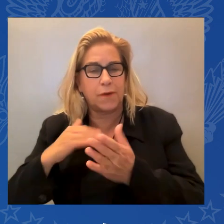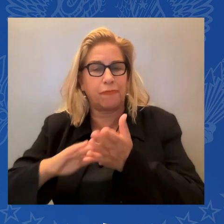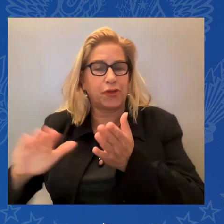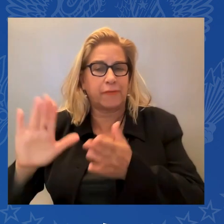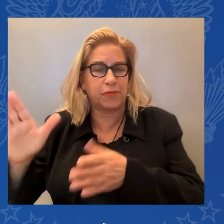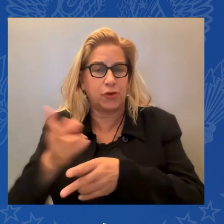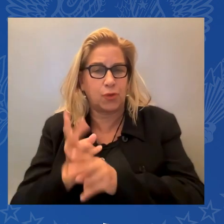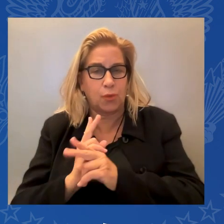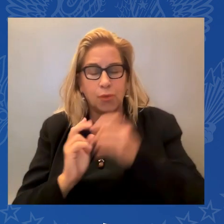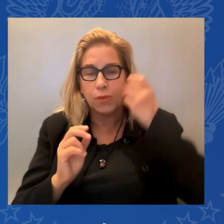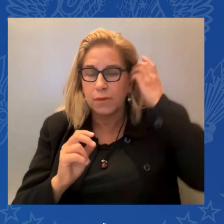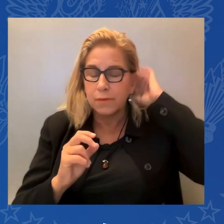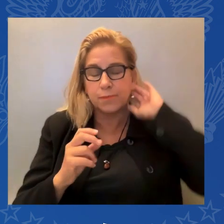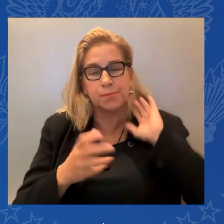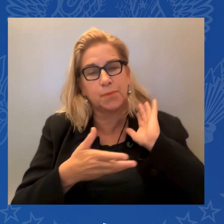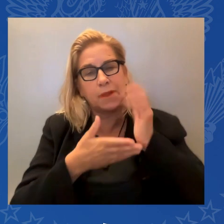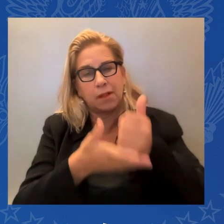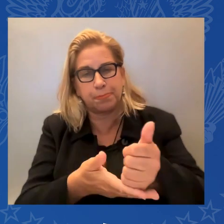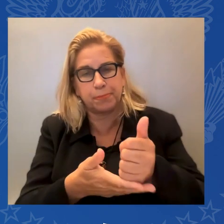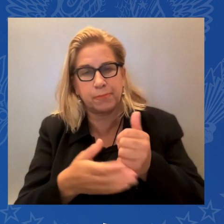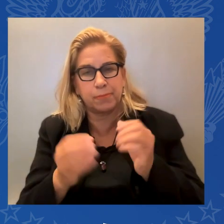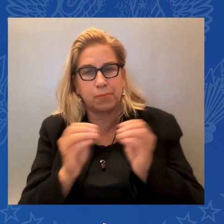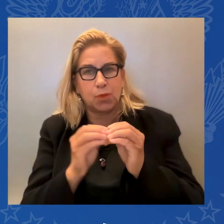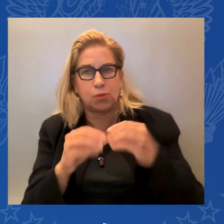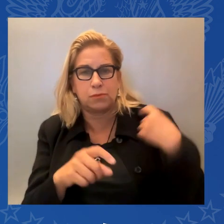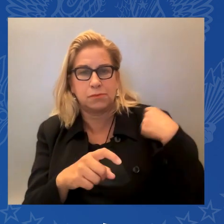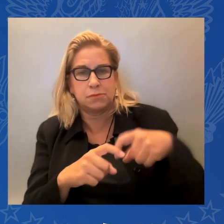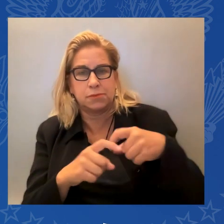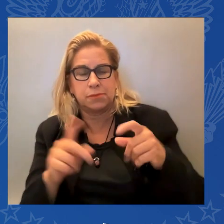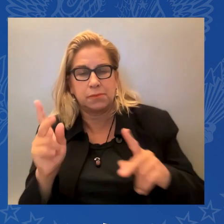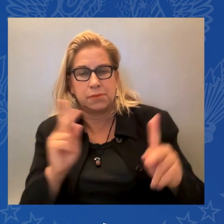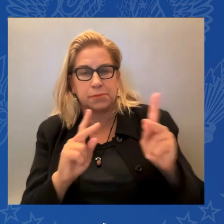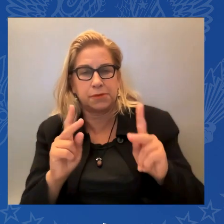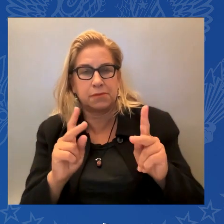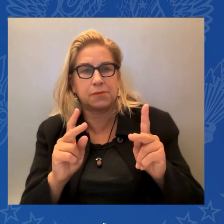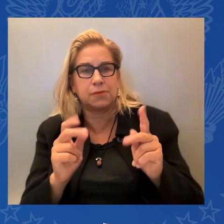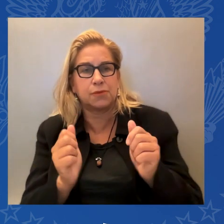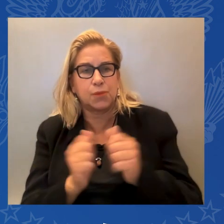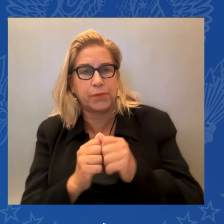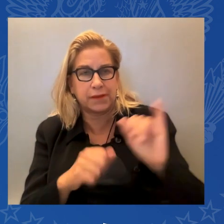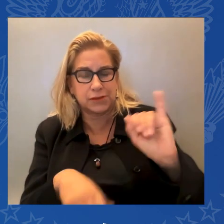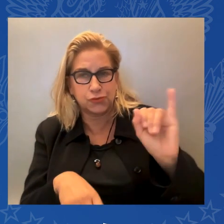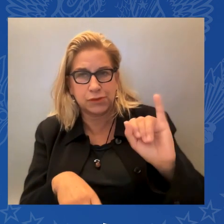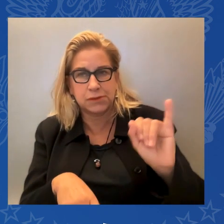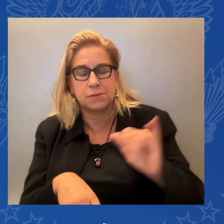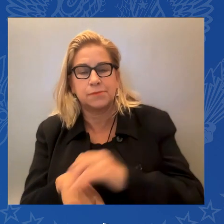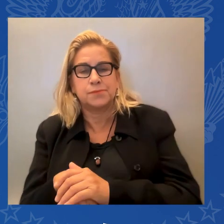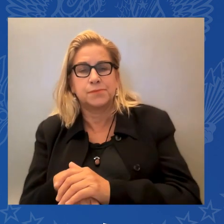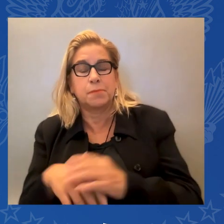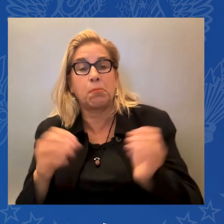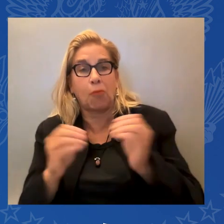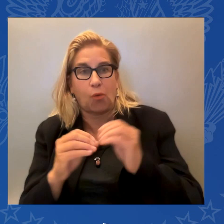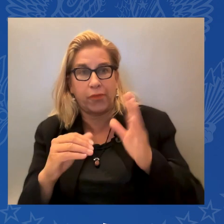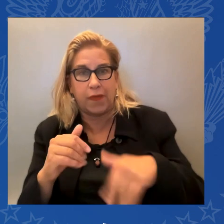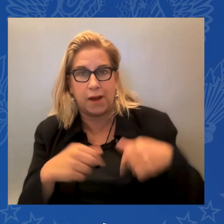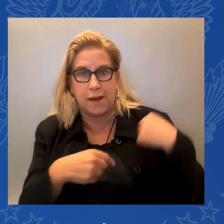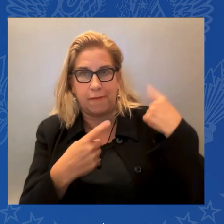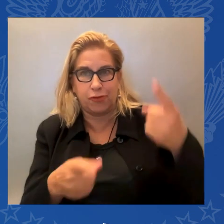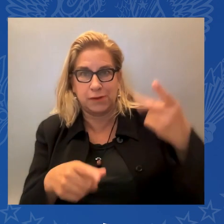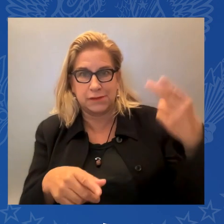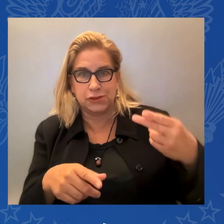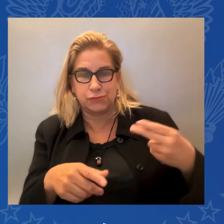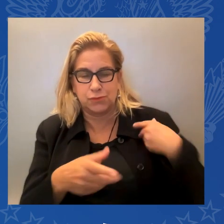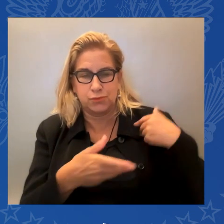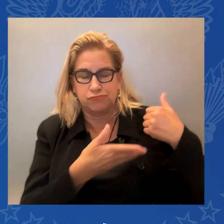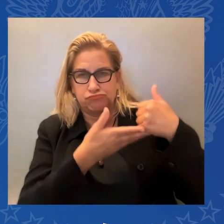And in the face of the Supreme Court's extreme decision on dollars, we've taken access to protect access to health care for women and their fundamental